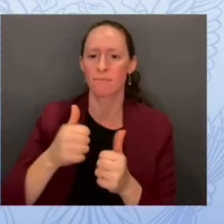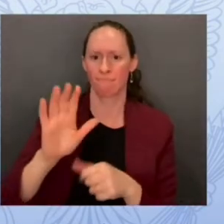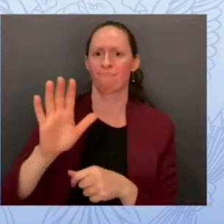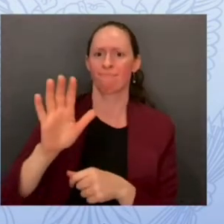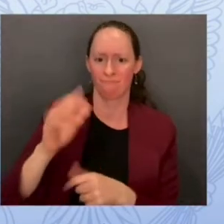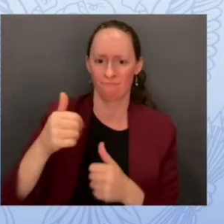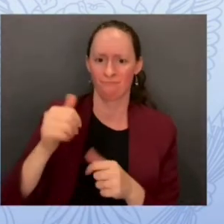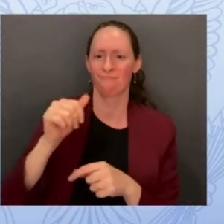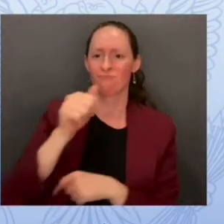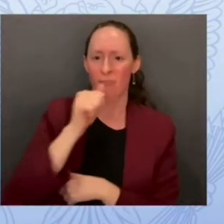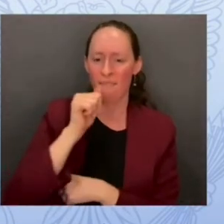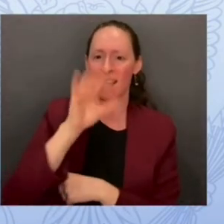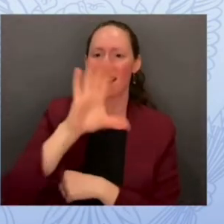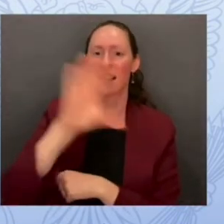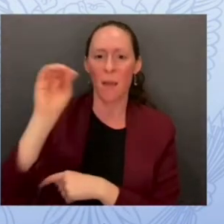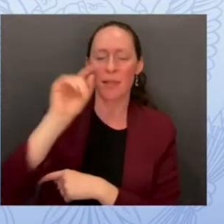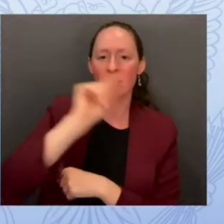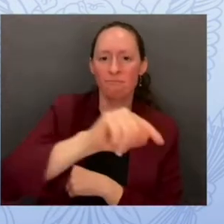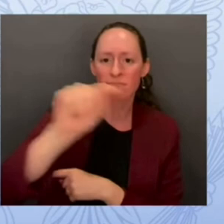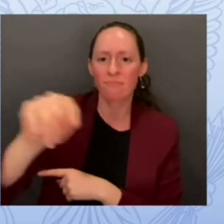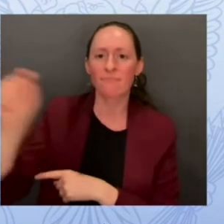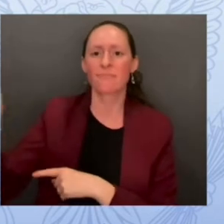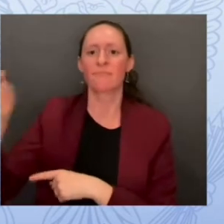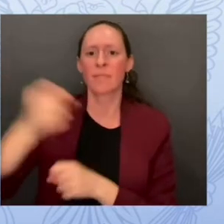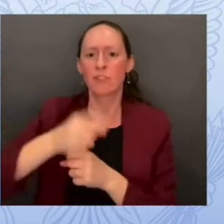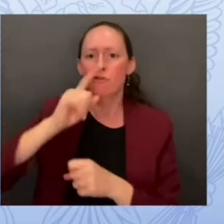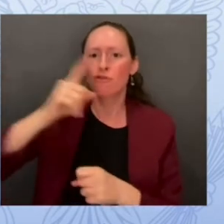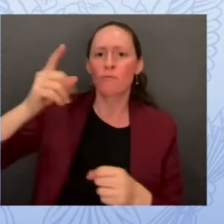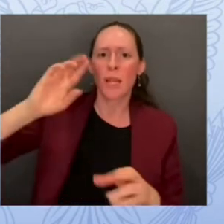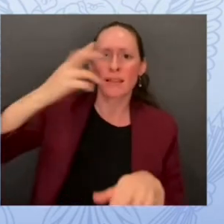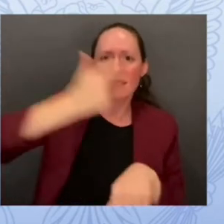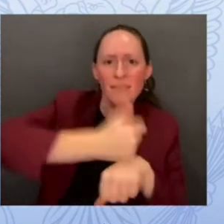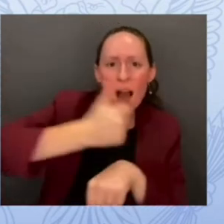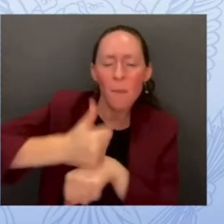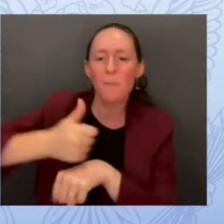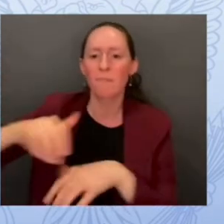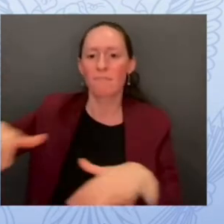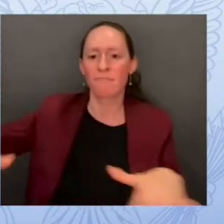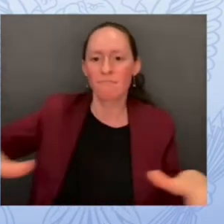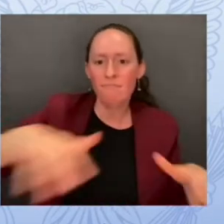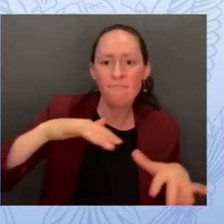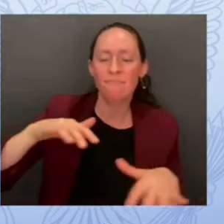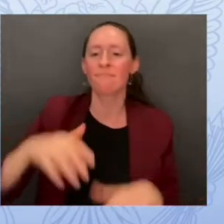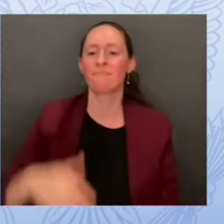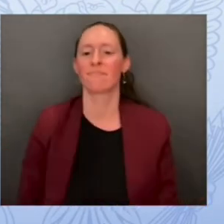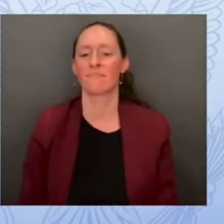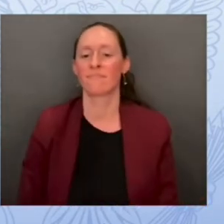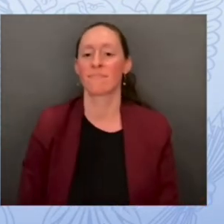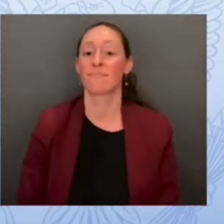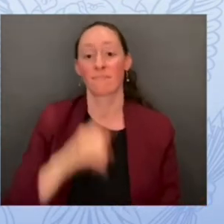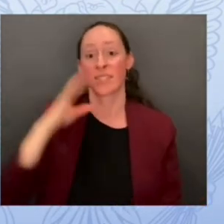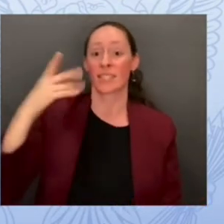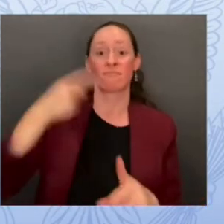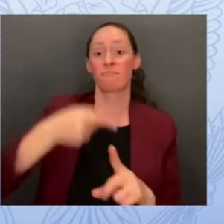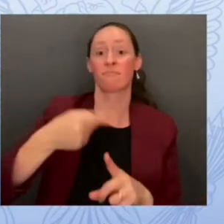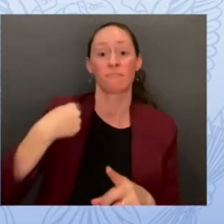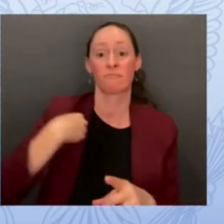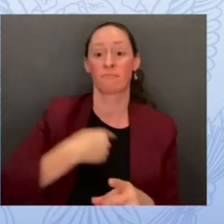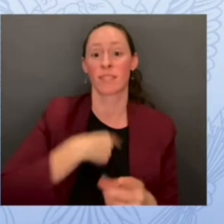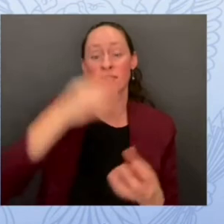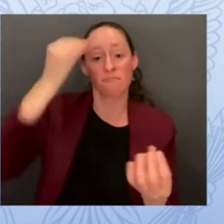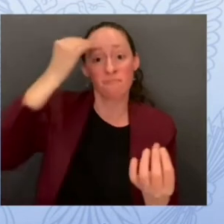of protection that we demanded were reflected in the vast majority of contracts with private sector entities that relied on data